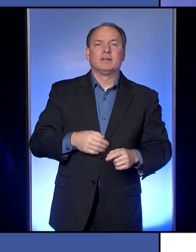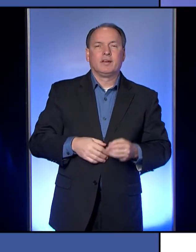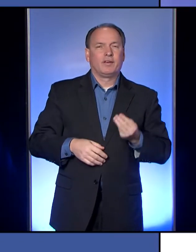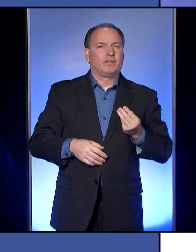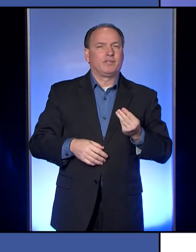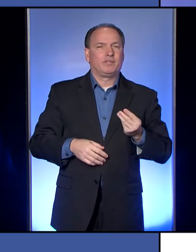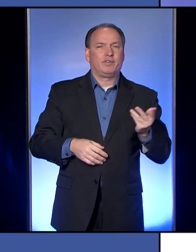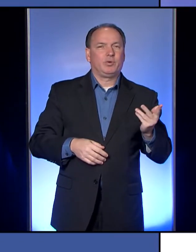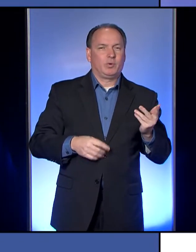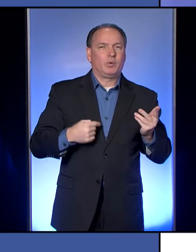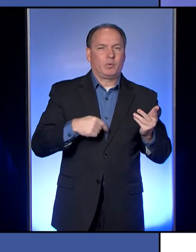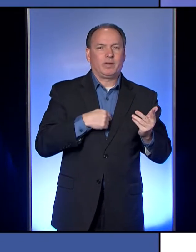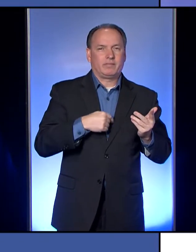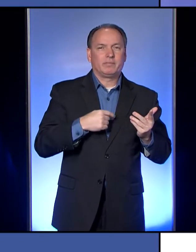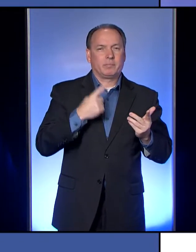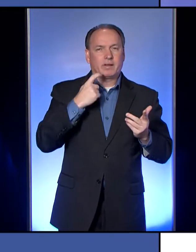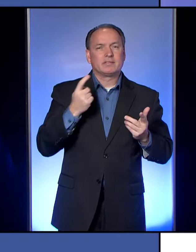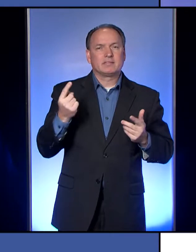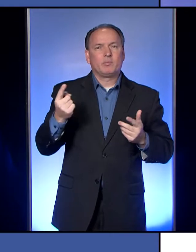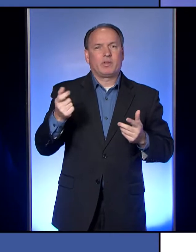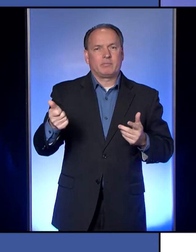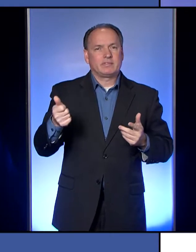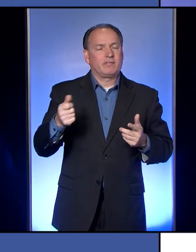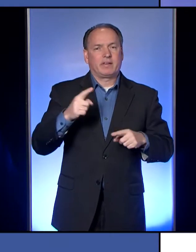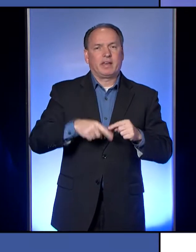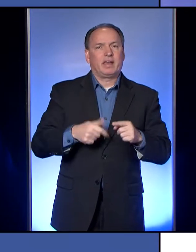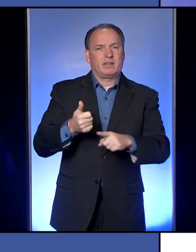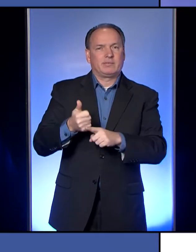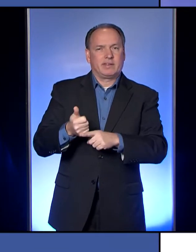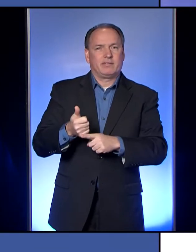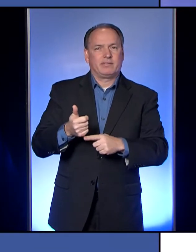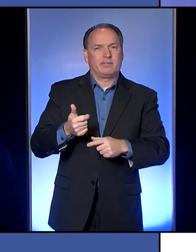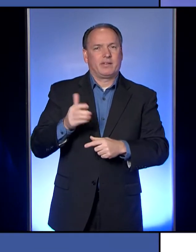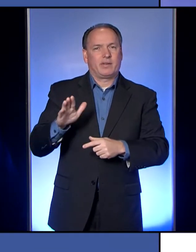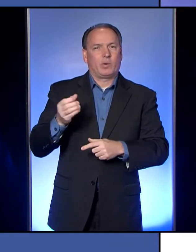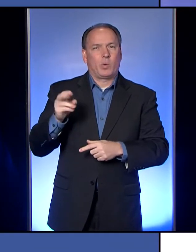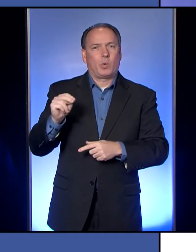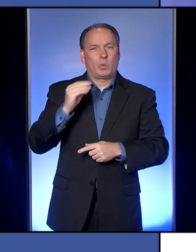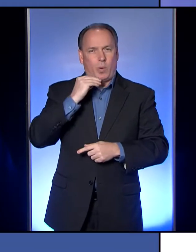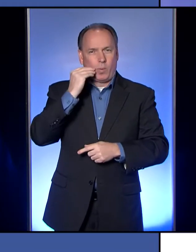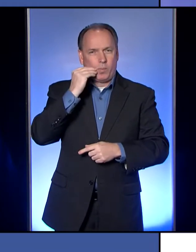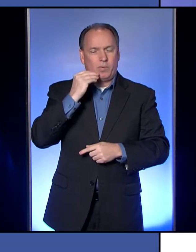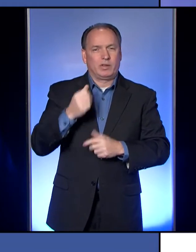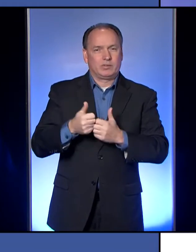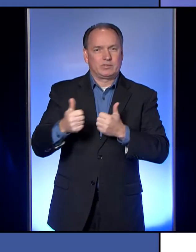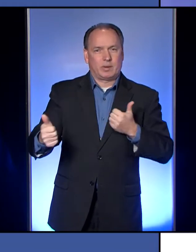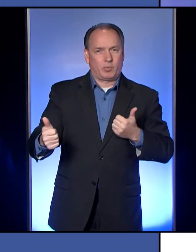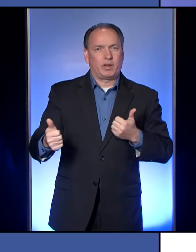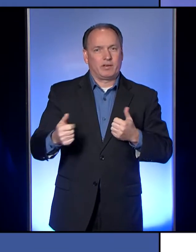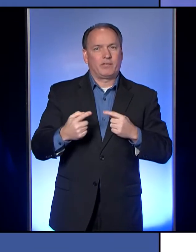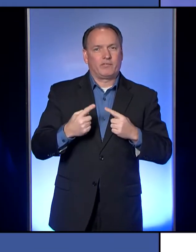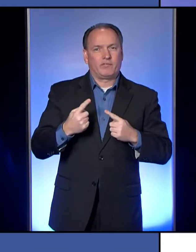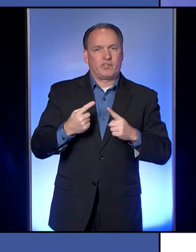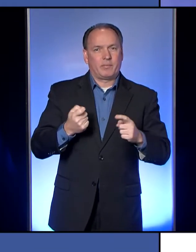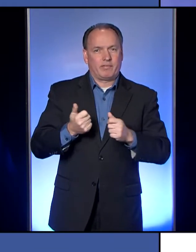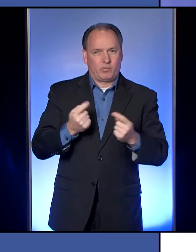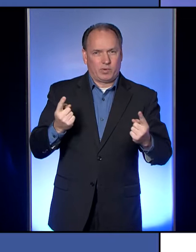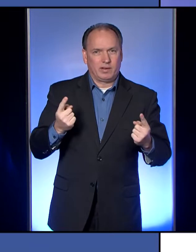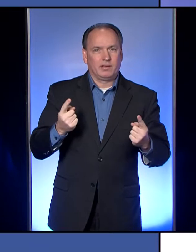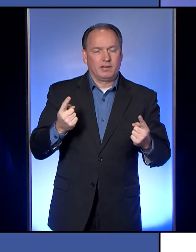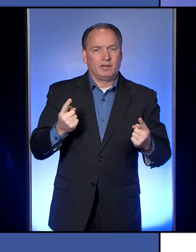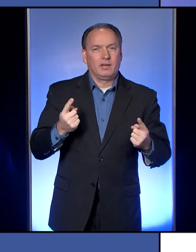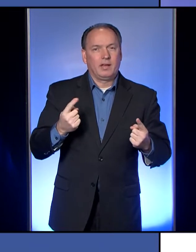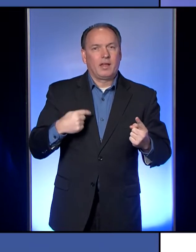and it's again because somebody doesn't have the capability where they live to be separated from everyone else,